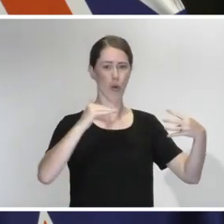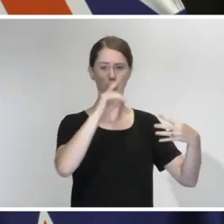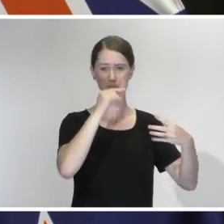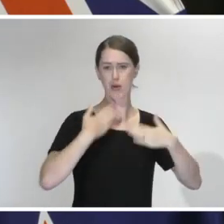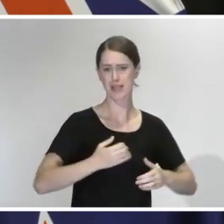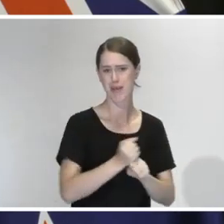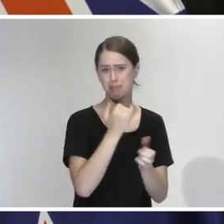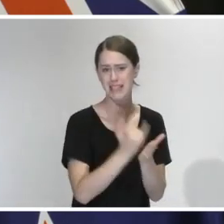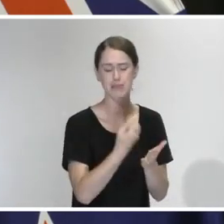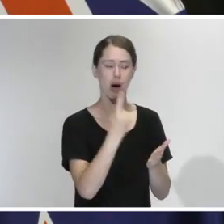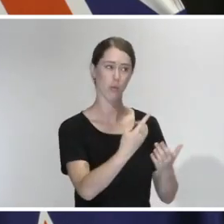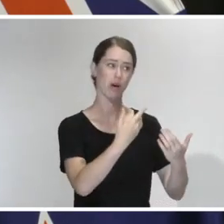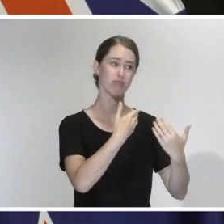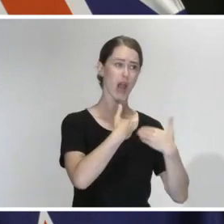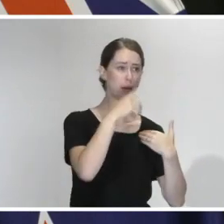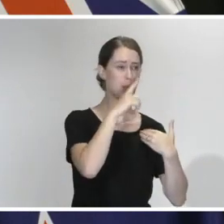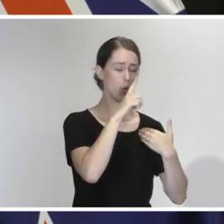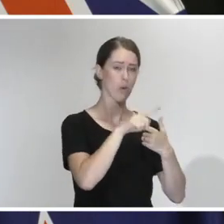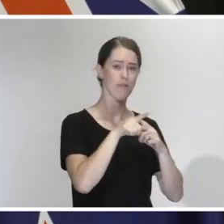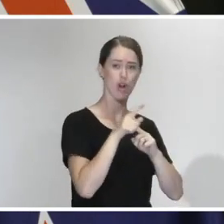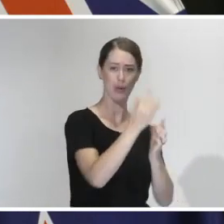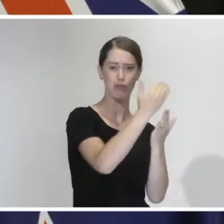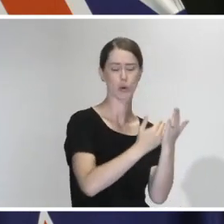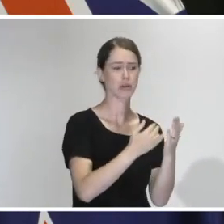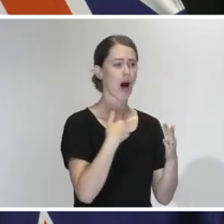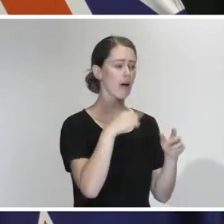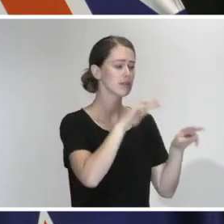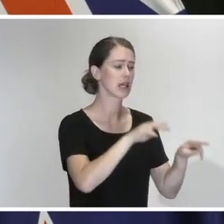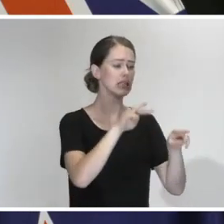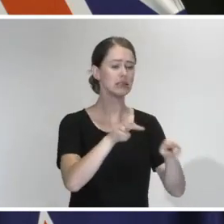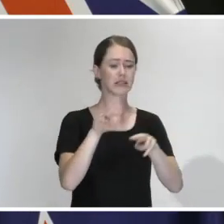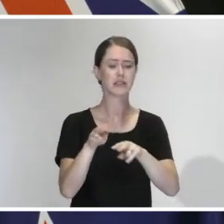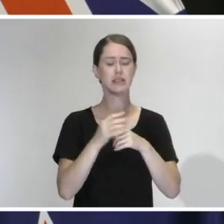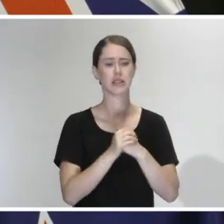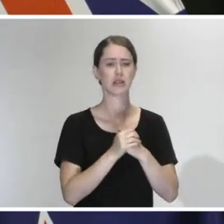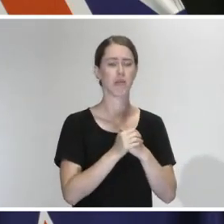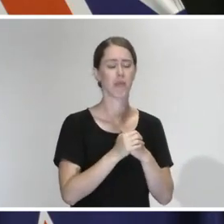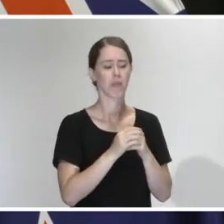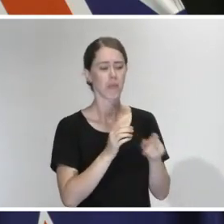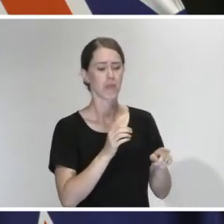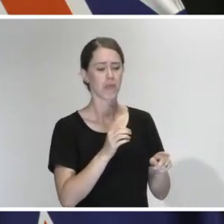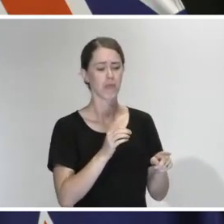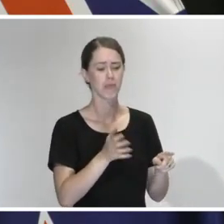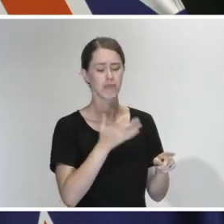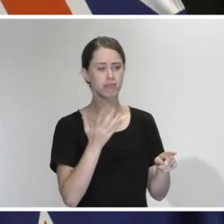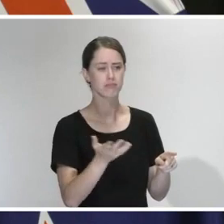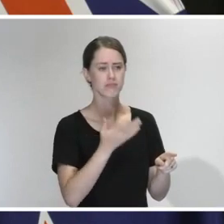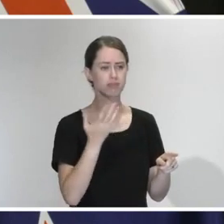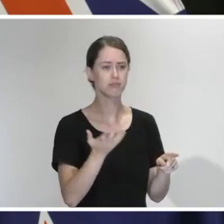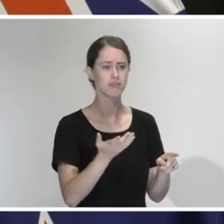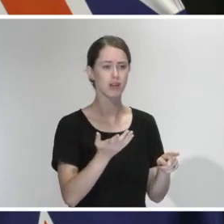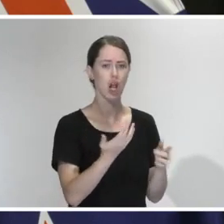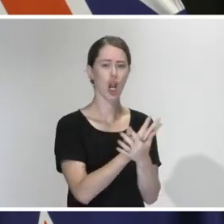continued to rely on people following the rules, and I haven't seen a suggestion that we have